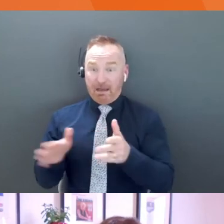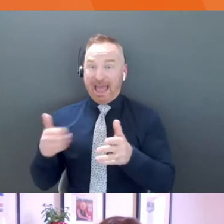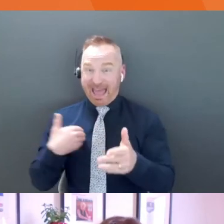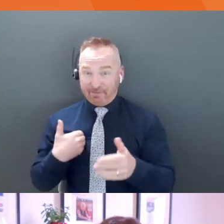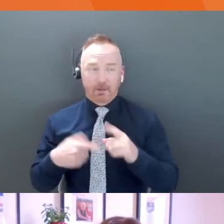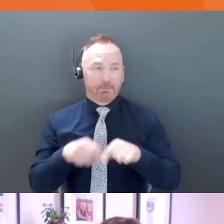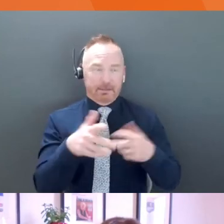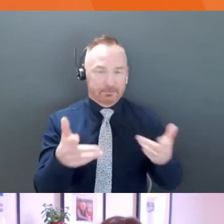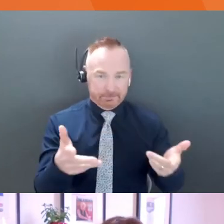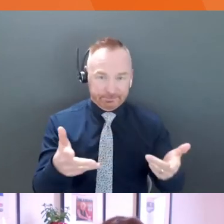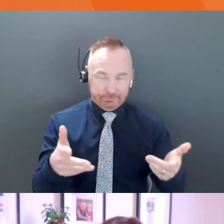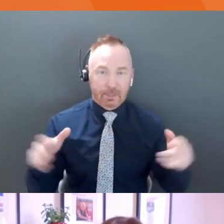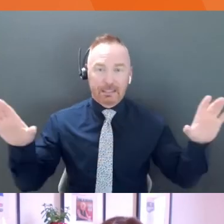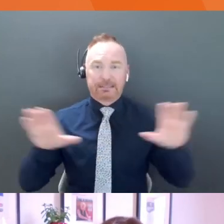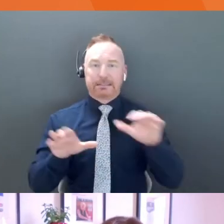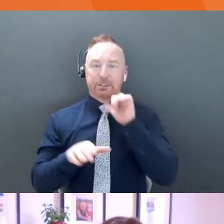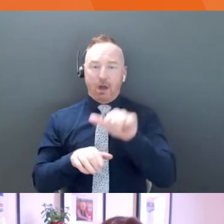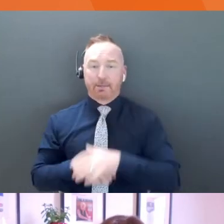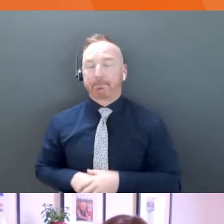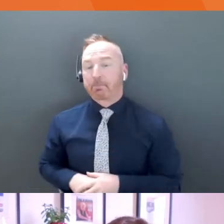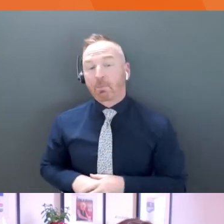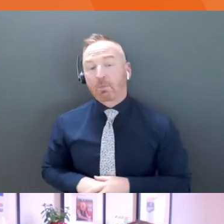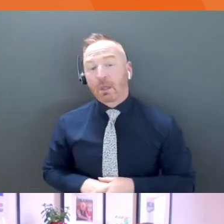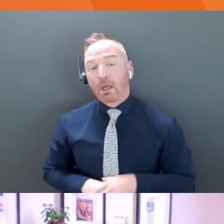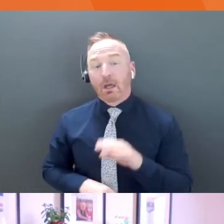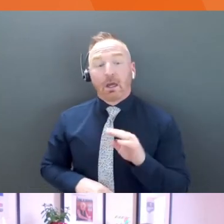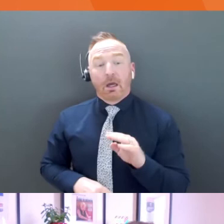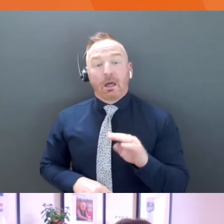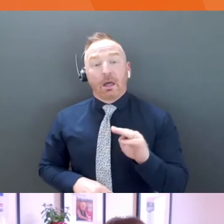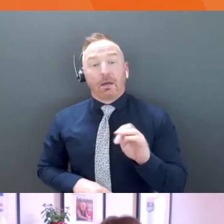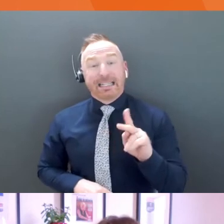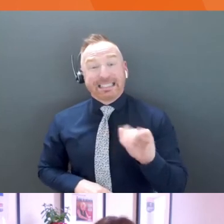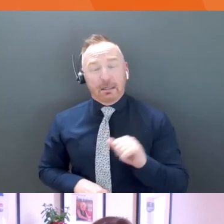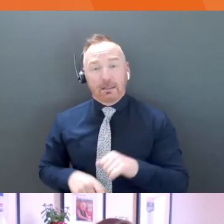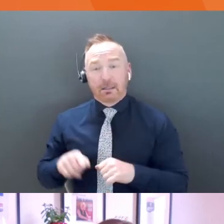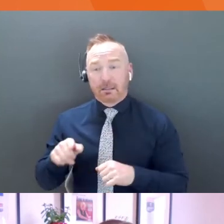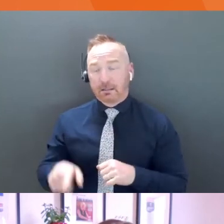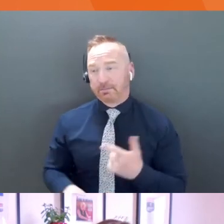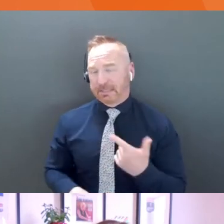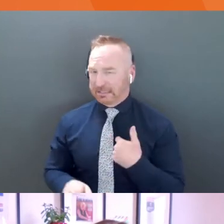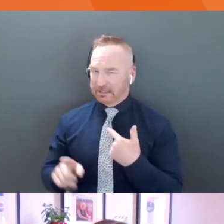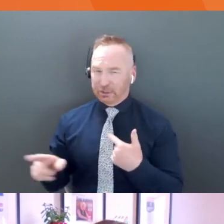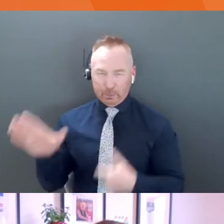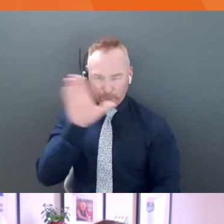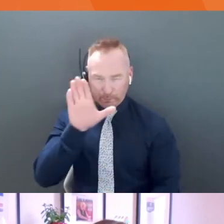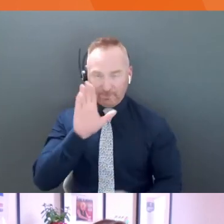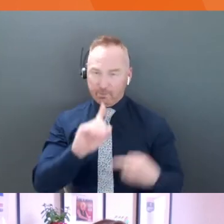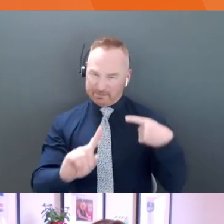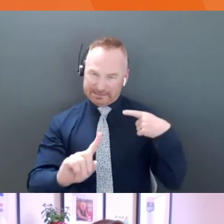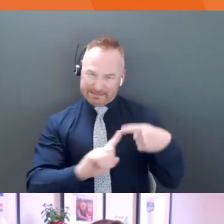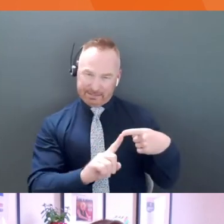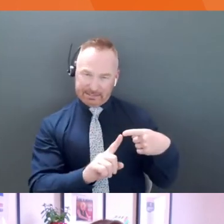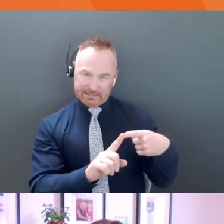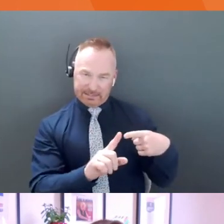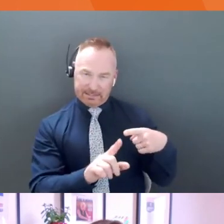Well, I wouldn't say that you're out of luck, but I would definitely say you're looking for a specific kind of investor. You know, I've seen